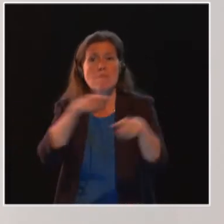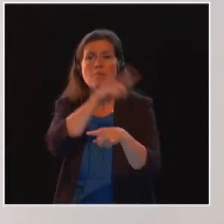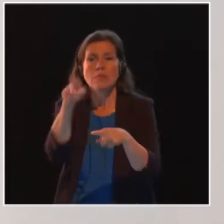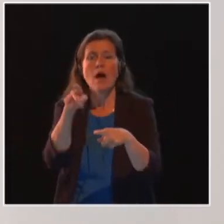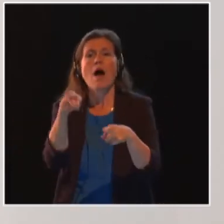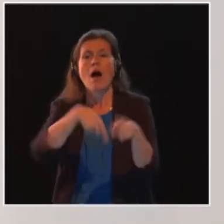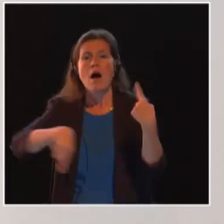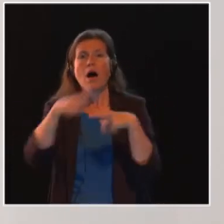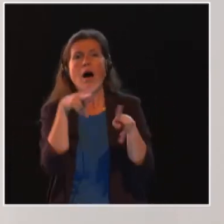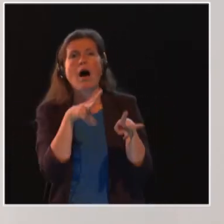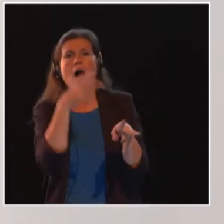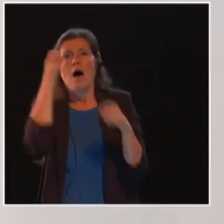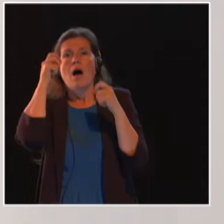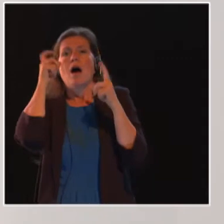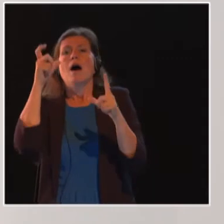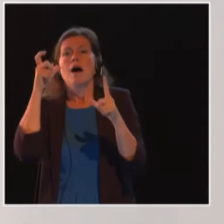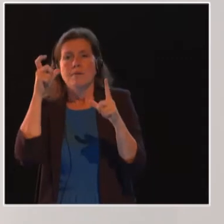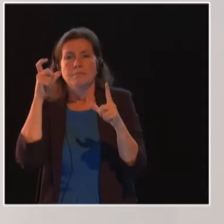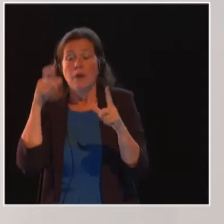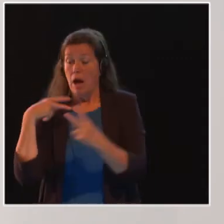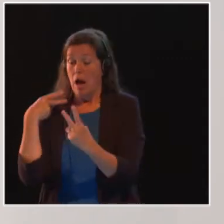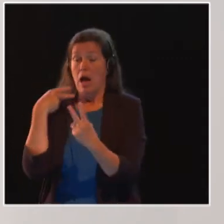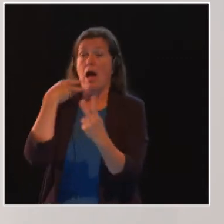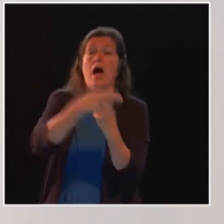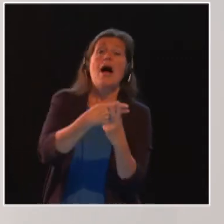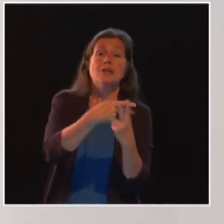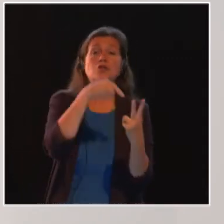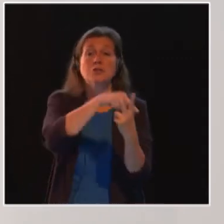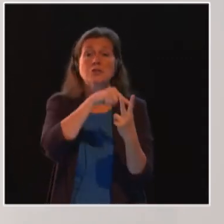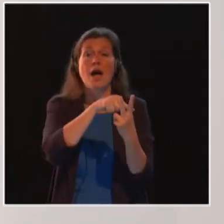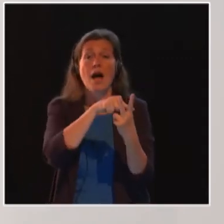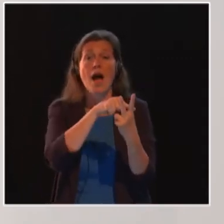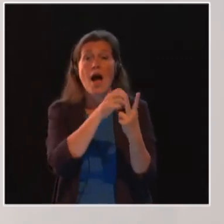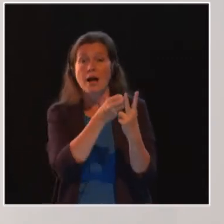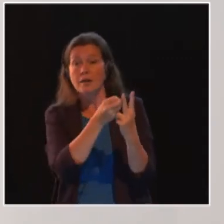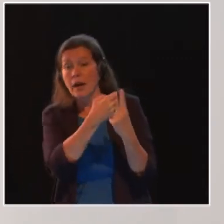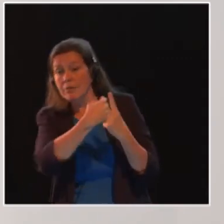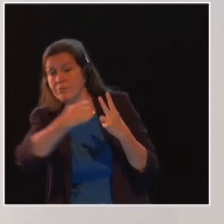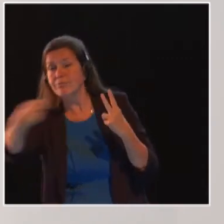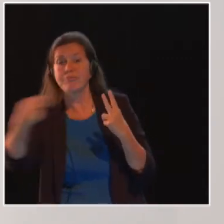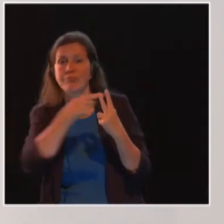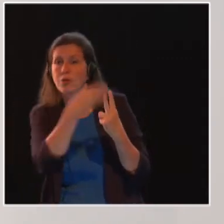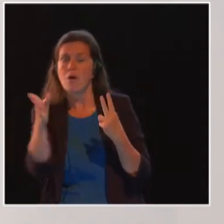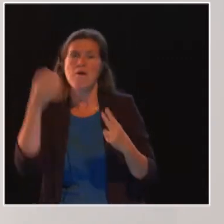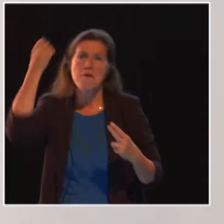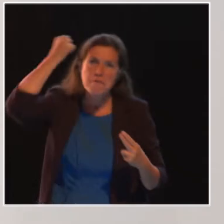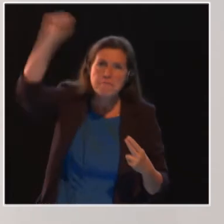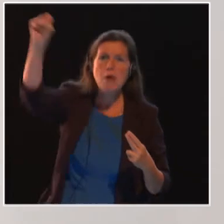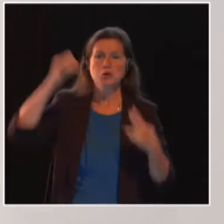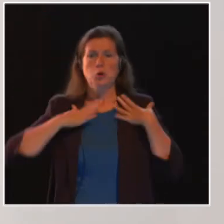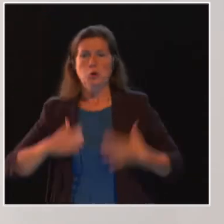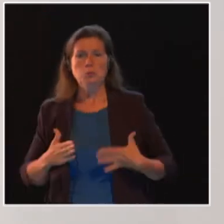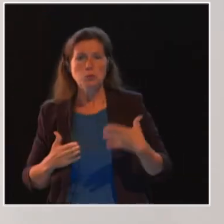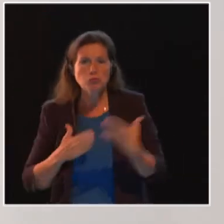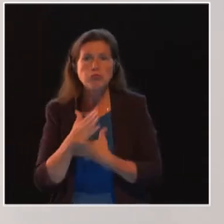recognize that it didn't start with the hashtag and builds on the multiple ways in which feminist women human rights defenders have